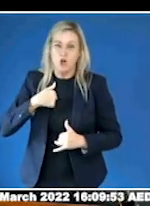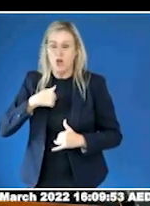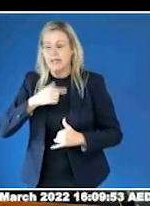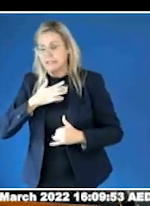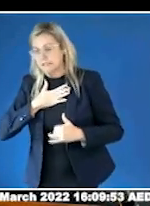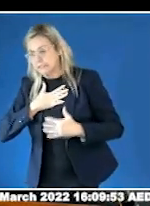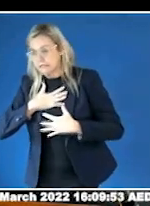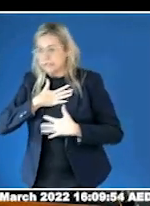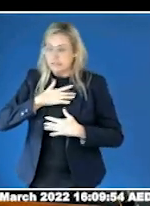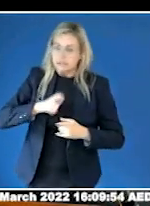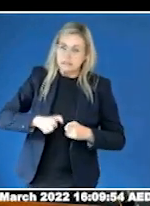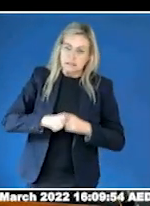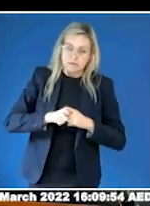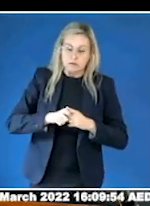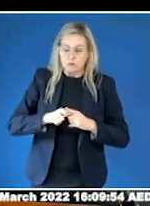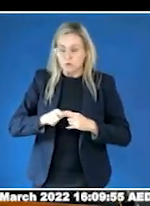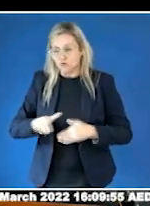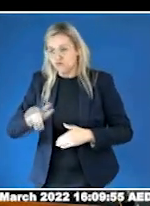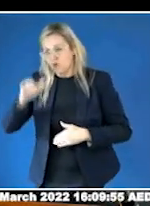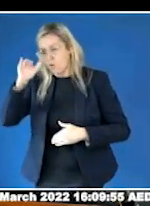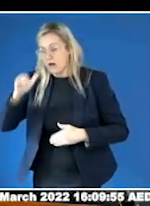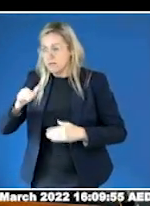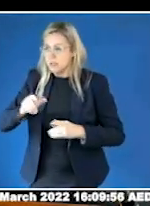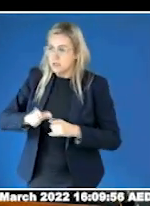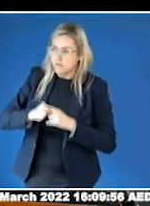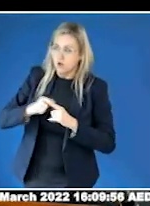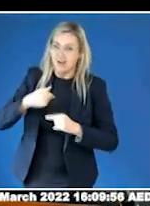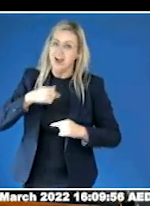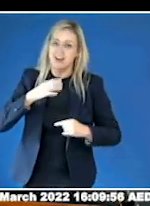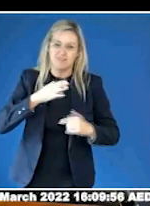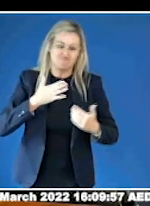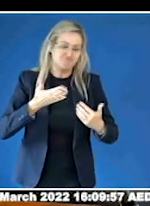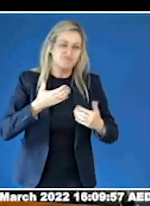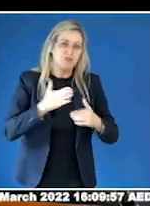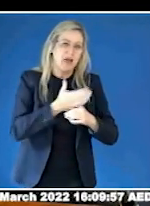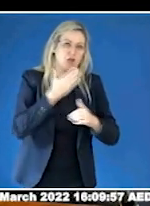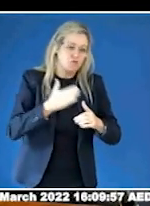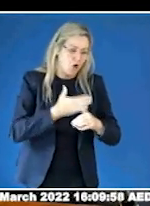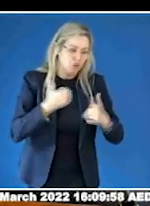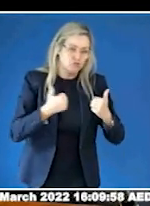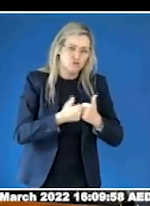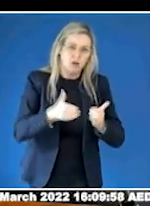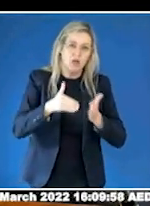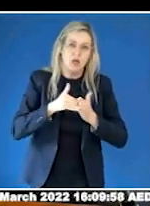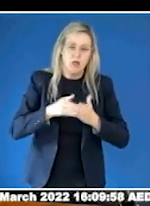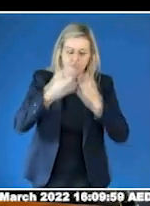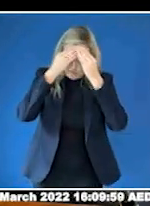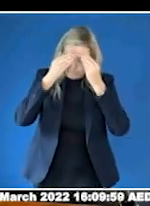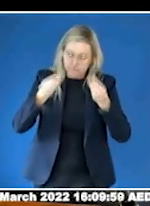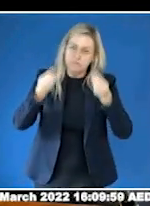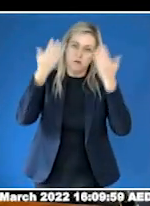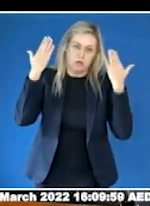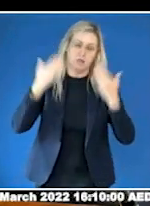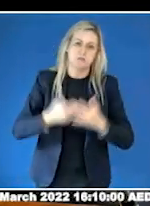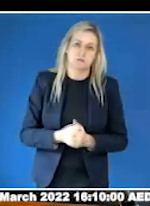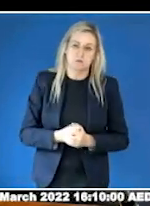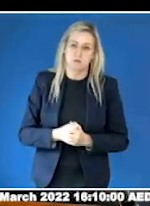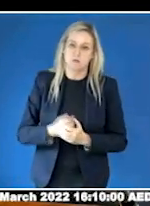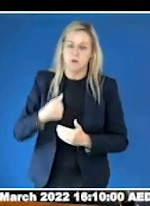coping mechanisms throughout my teens and a lot of my adulthood. My past traumas affect my ability to be the mother I want for my wonderful